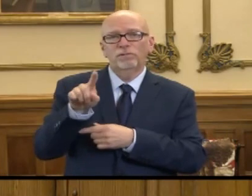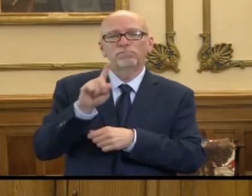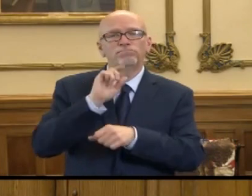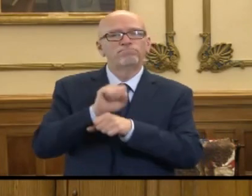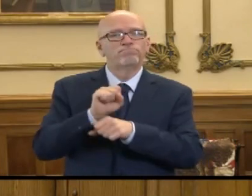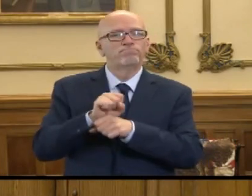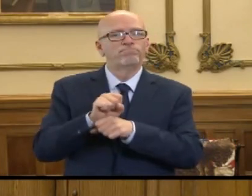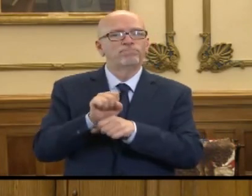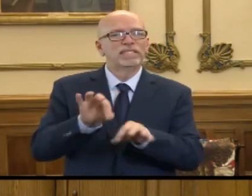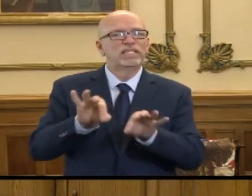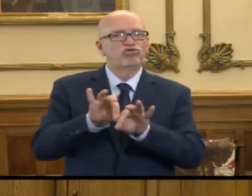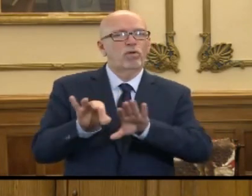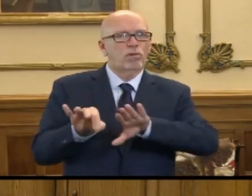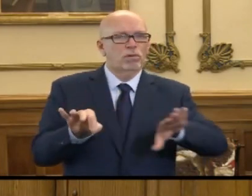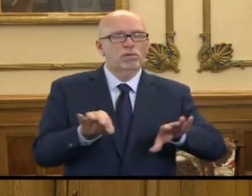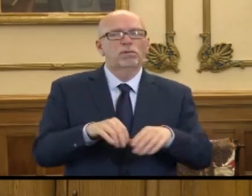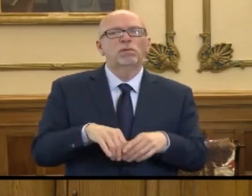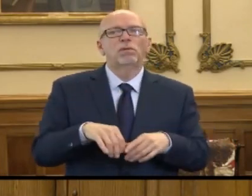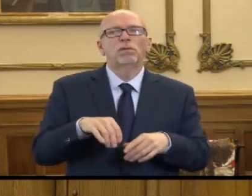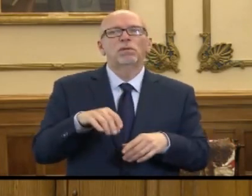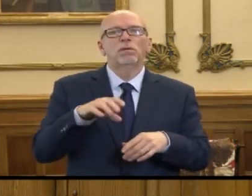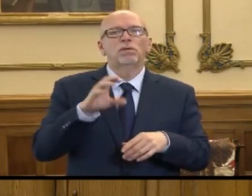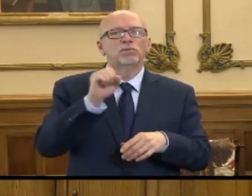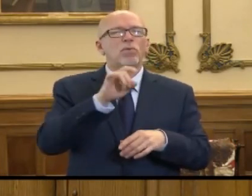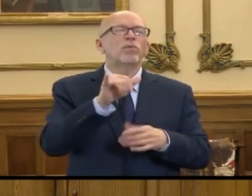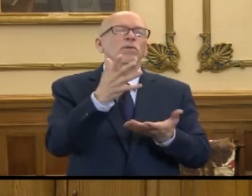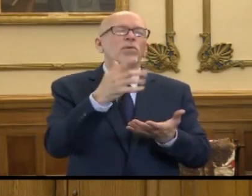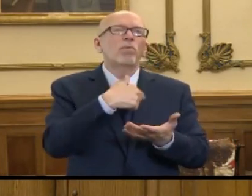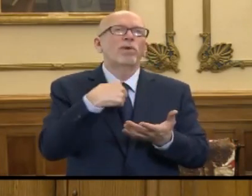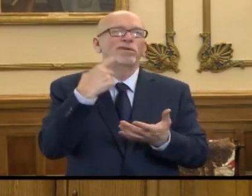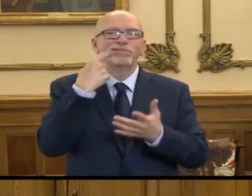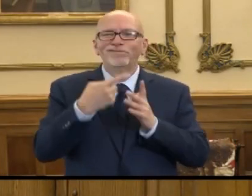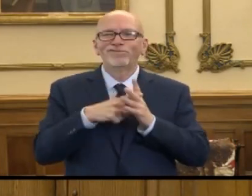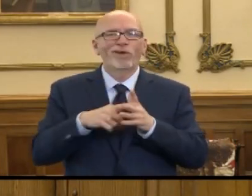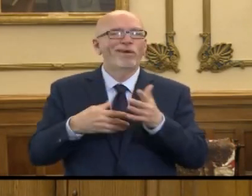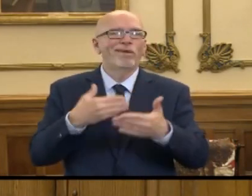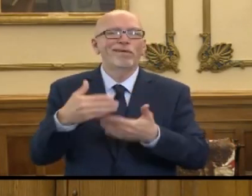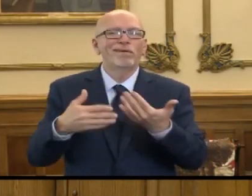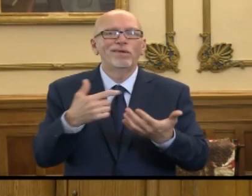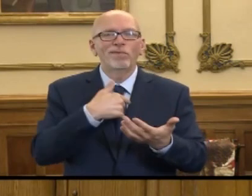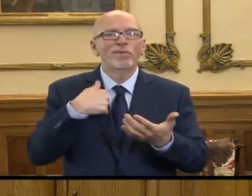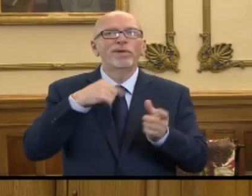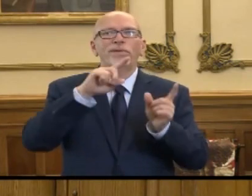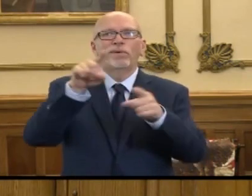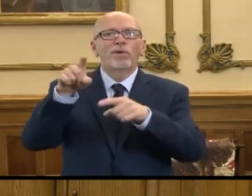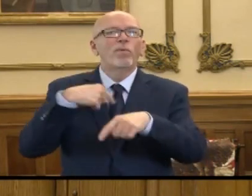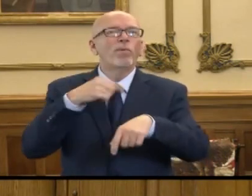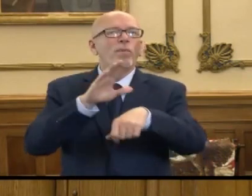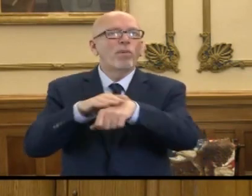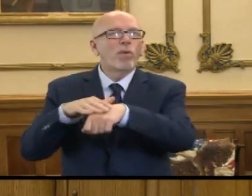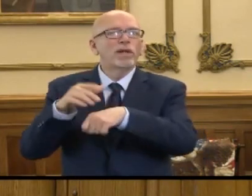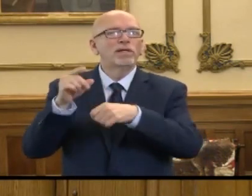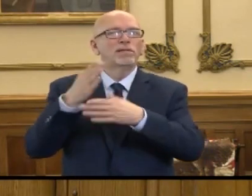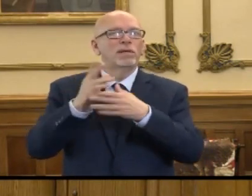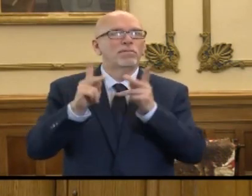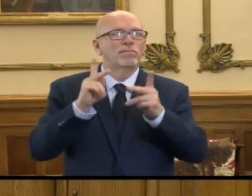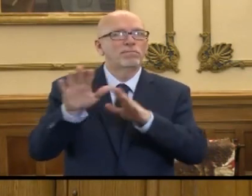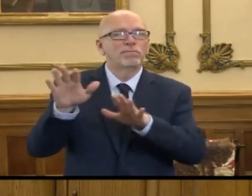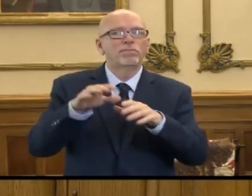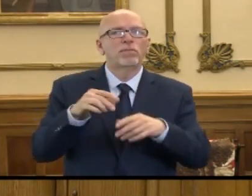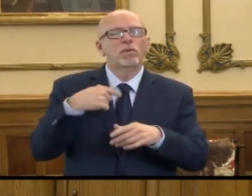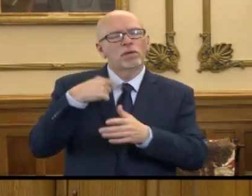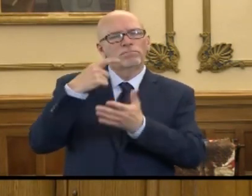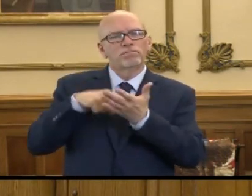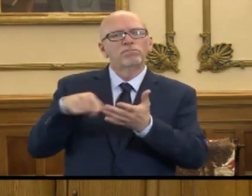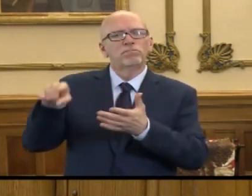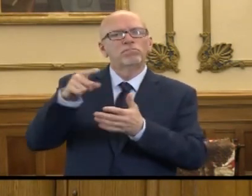essential. As I said before, this is, we're just getting started. We're going out and giving warnings to folks. We're finding